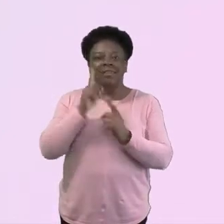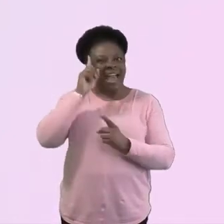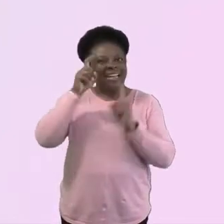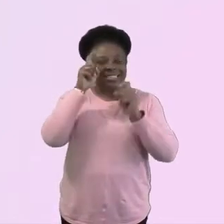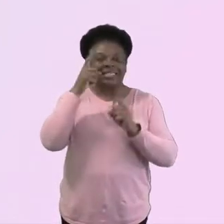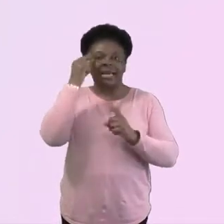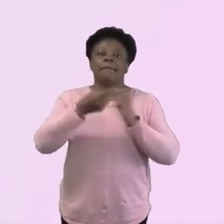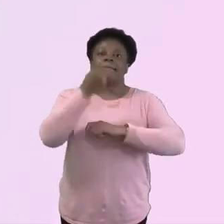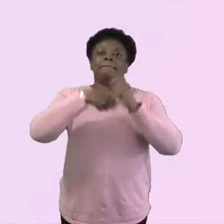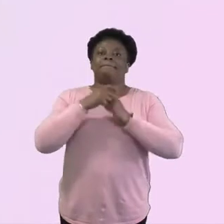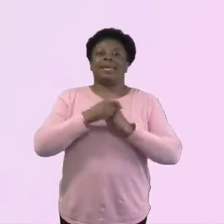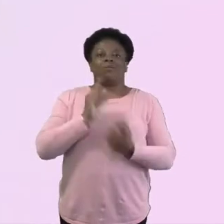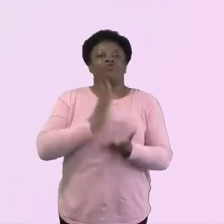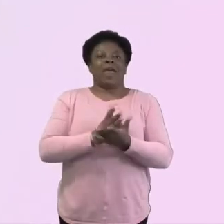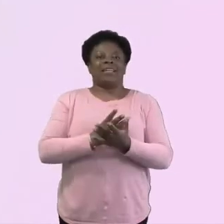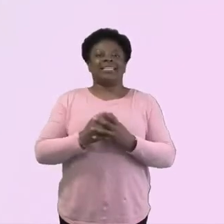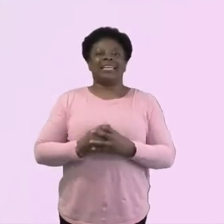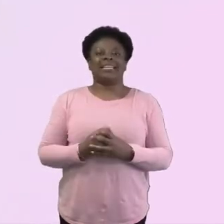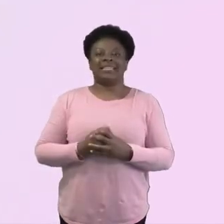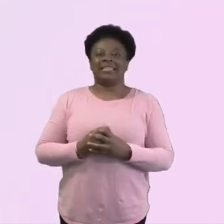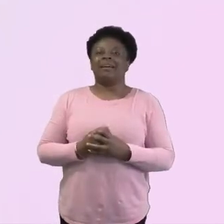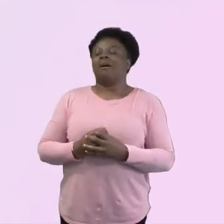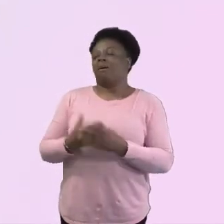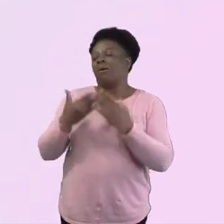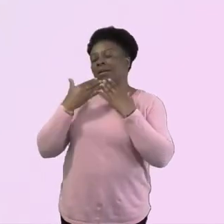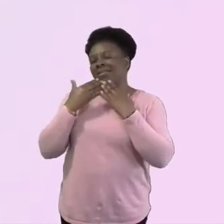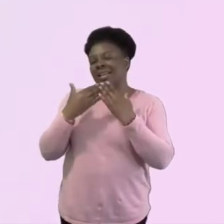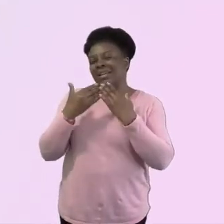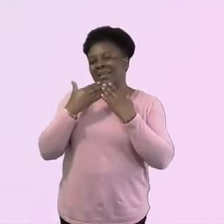Excellent. Thank you so much, Carid. Thank you for sharing.